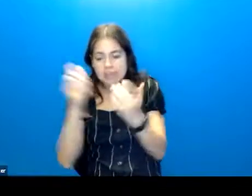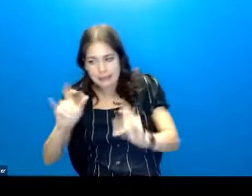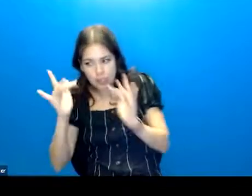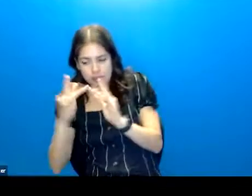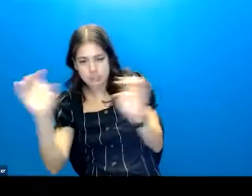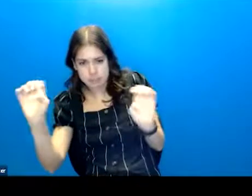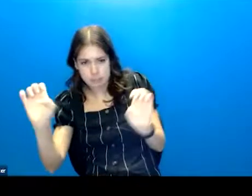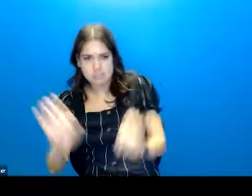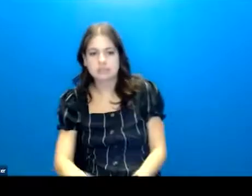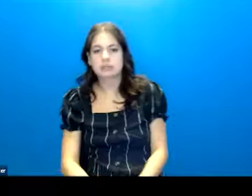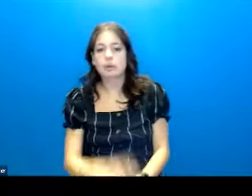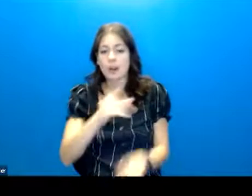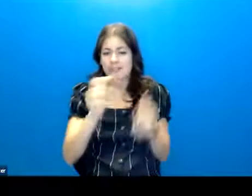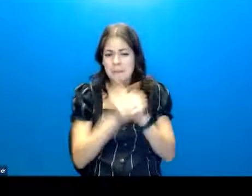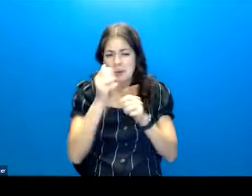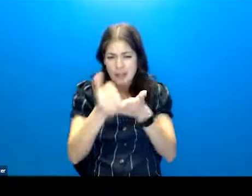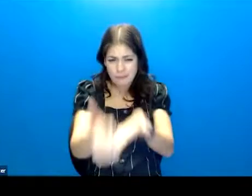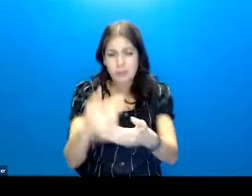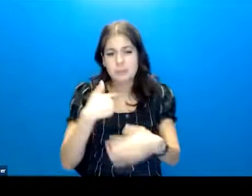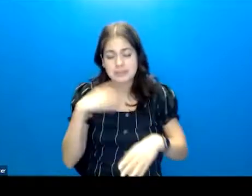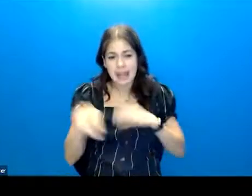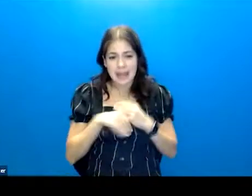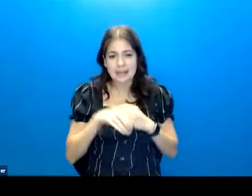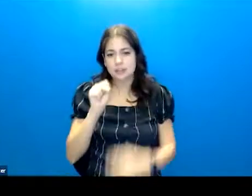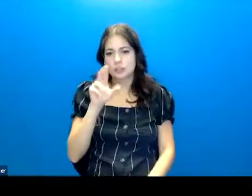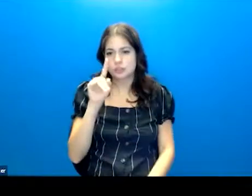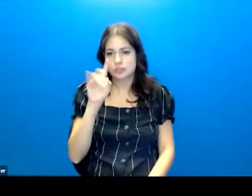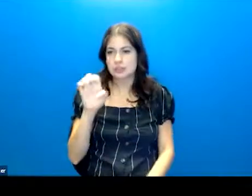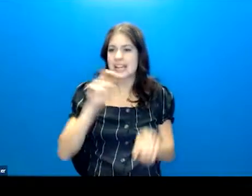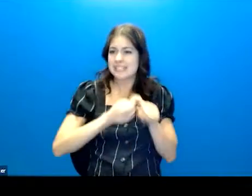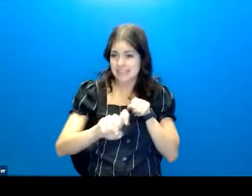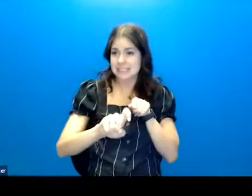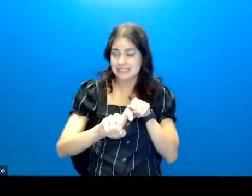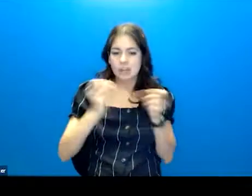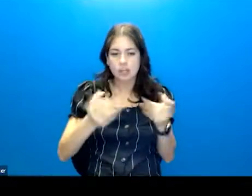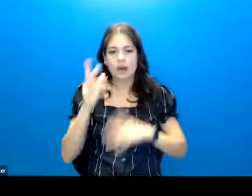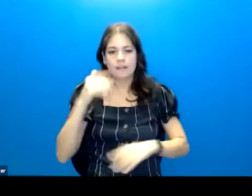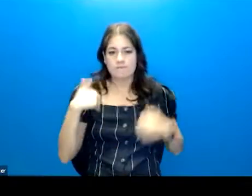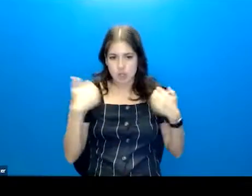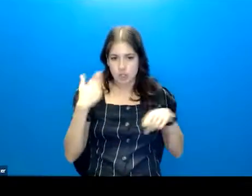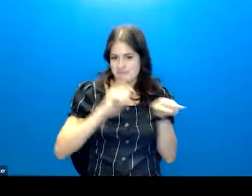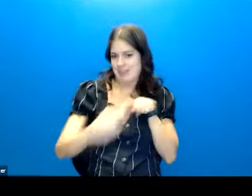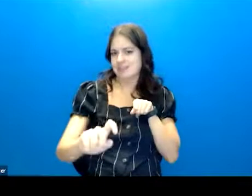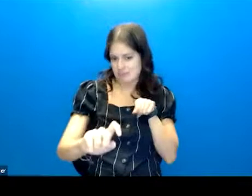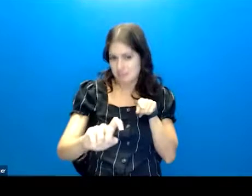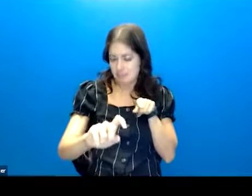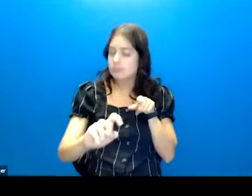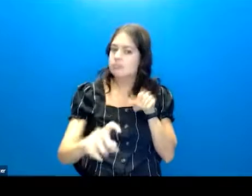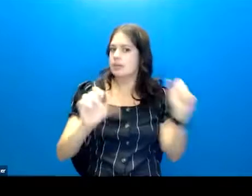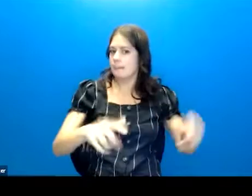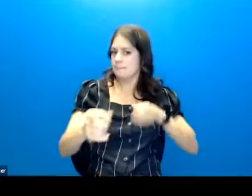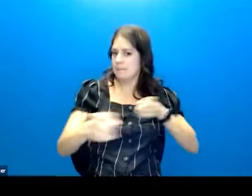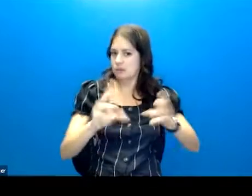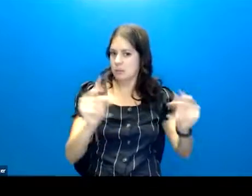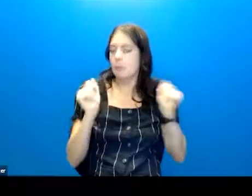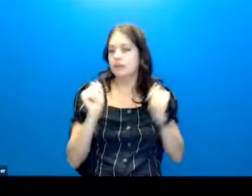contact. One of the most helpful things we did was adding the suicide text line. Lots of our youth use that as a way to manage in